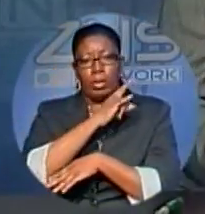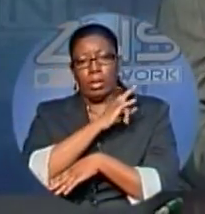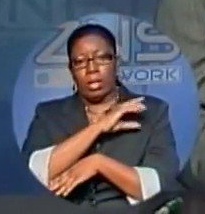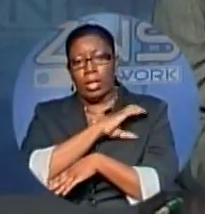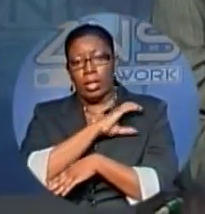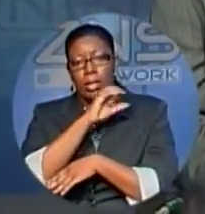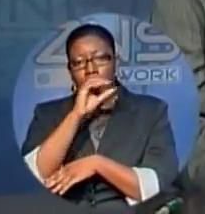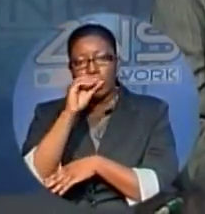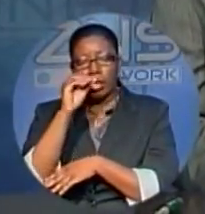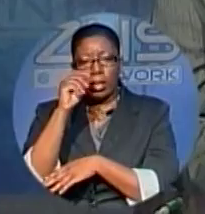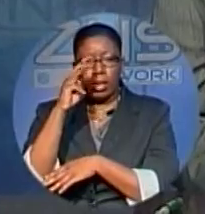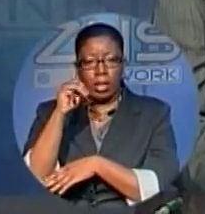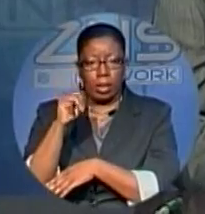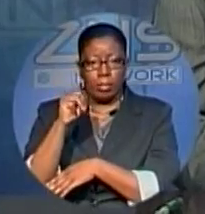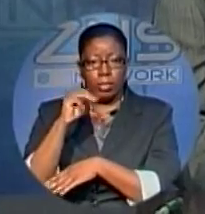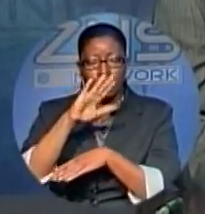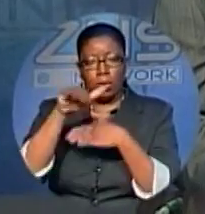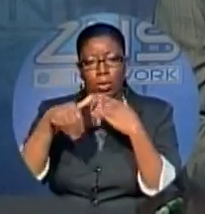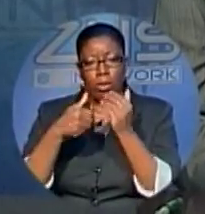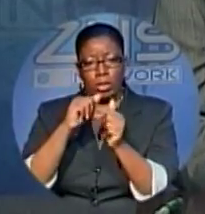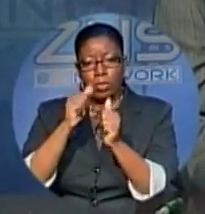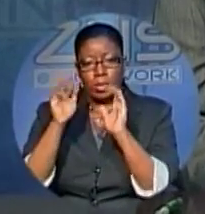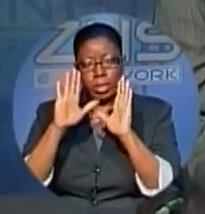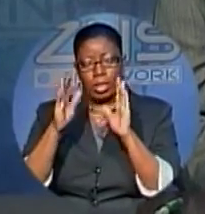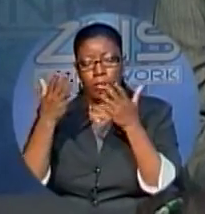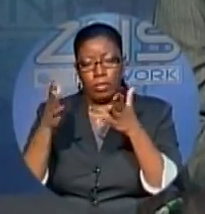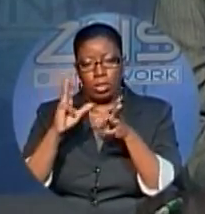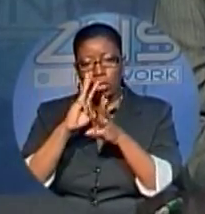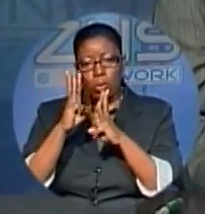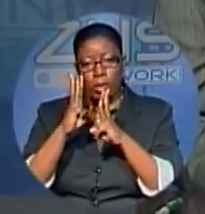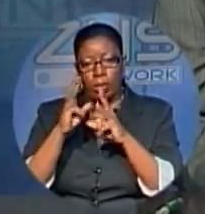Well, that's all the time for Sports Sunday. Once again, I'm Julian Gibson. Stay tuned, you've got a forecast. It's still the.